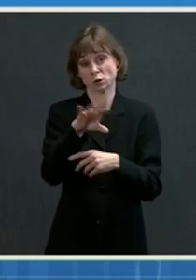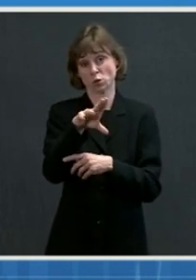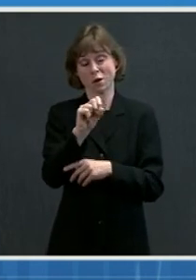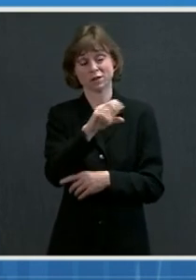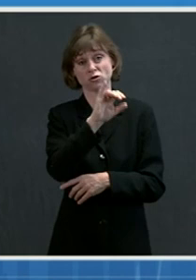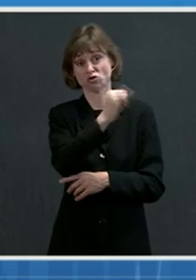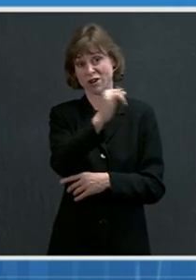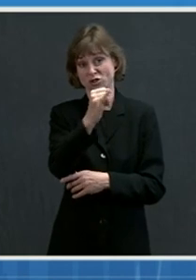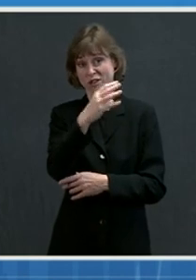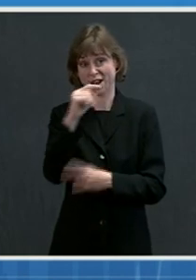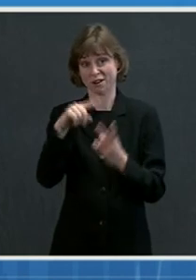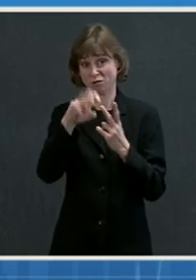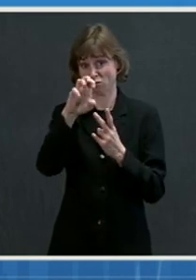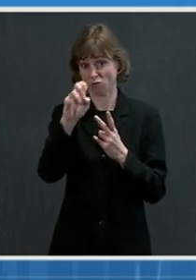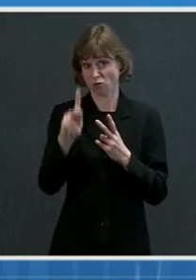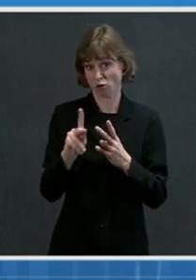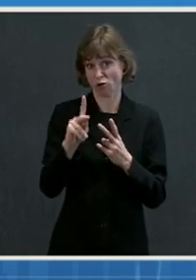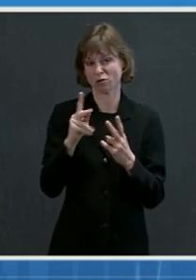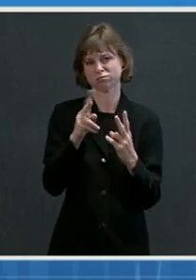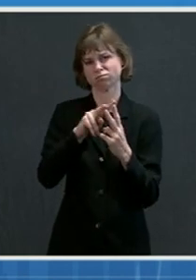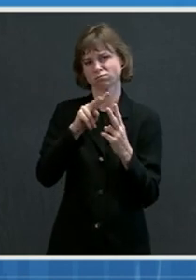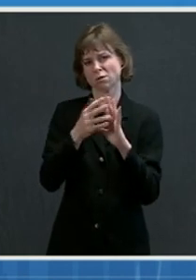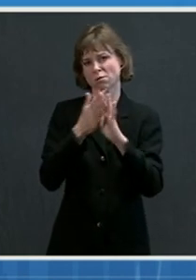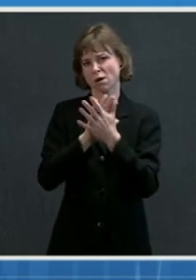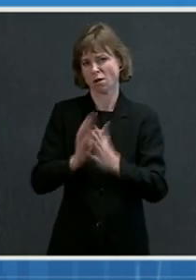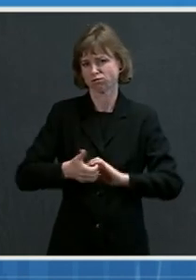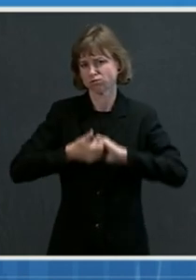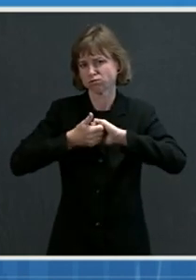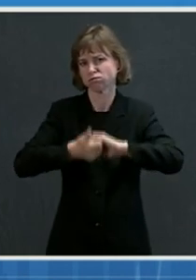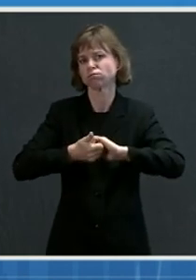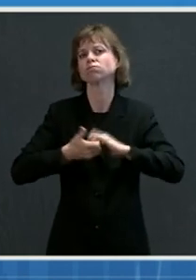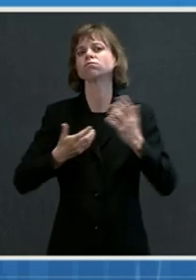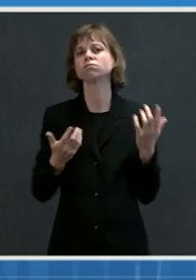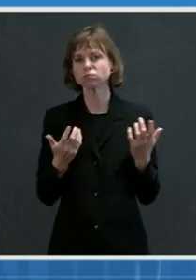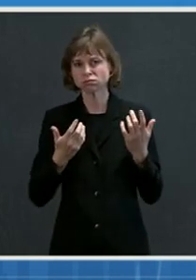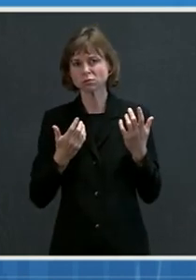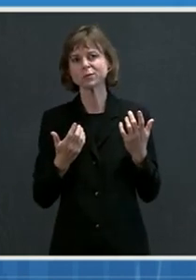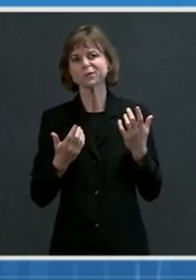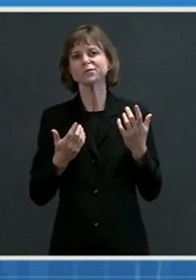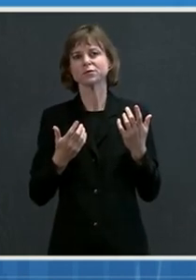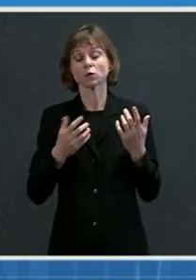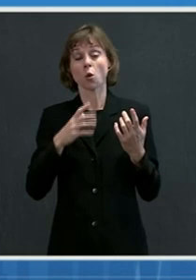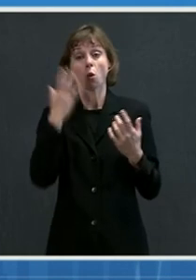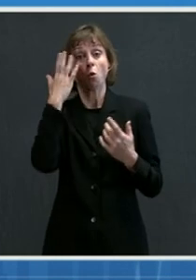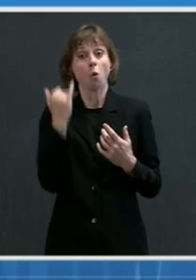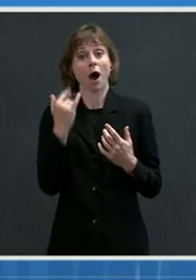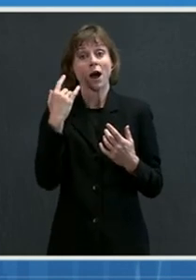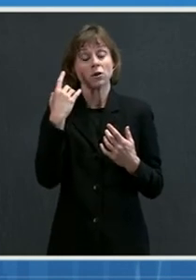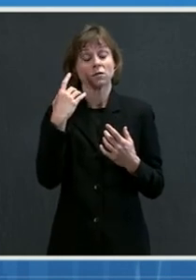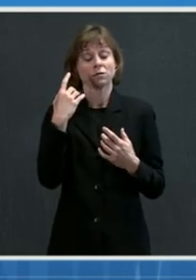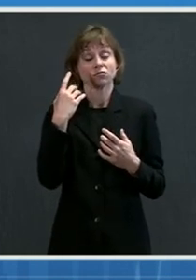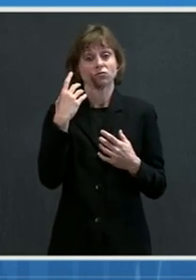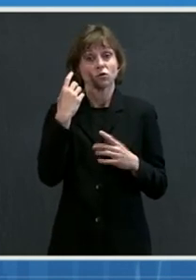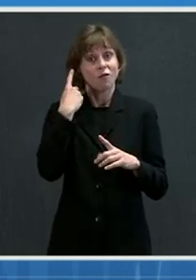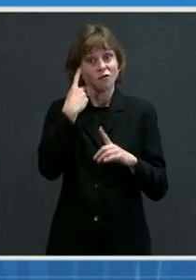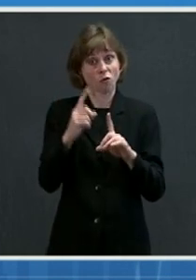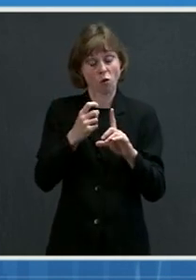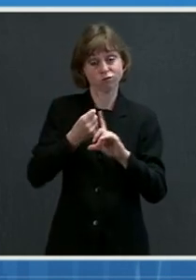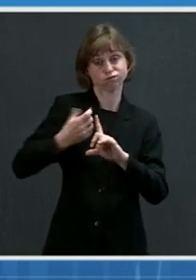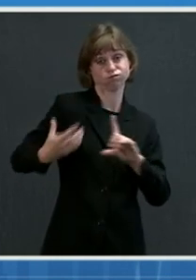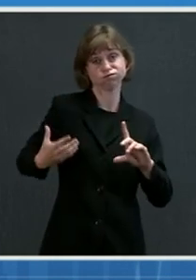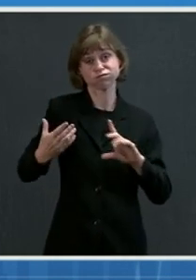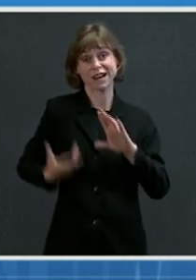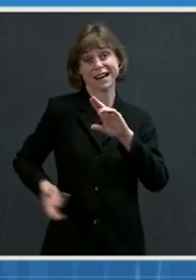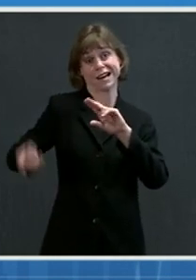enter into a historic manufacturing partnership to expand the production of Johnson & Johnson's vaccine, as well as take on the